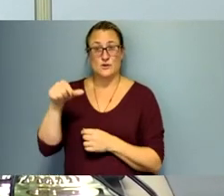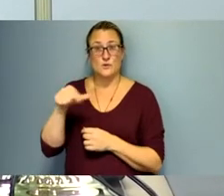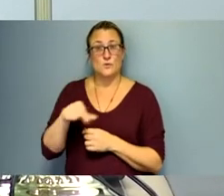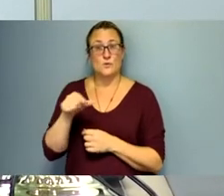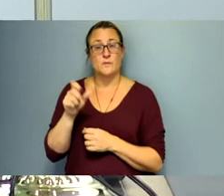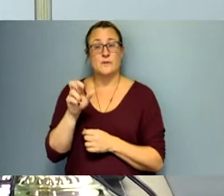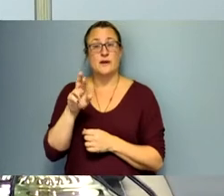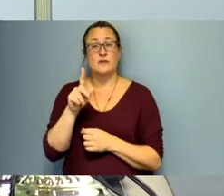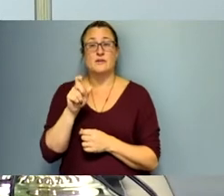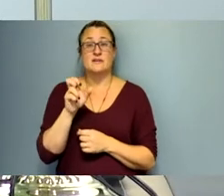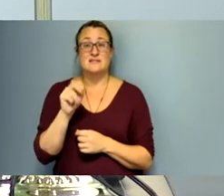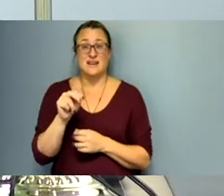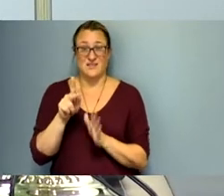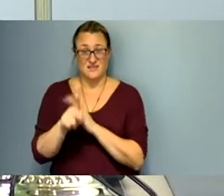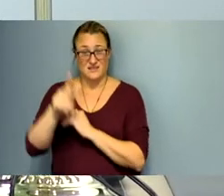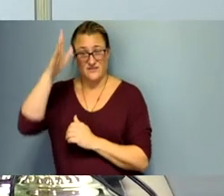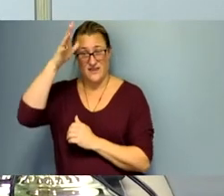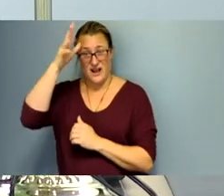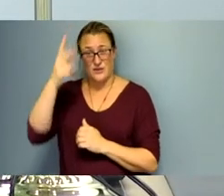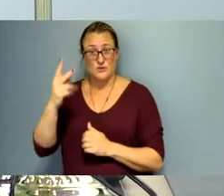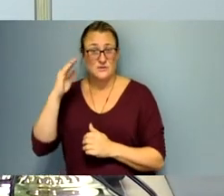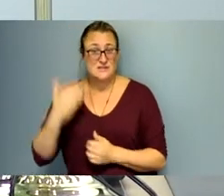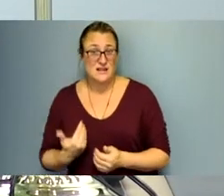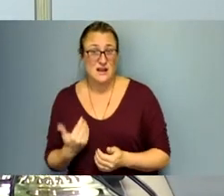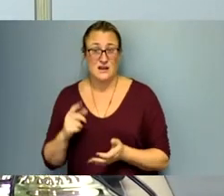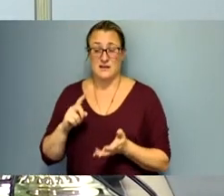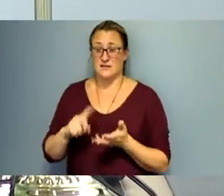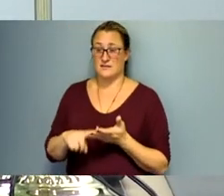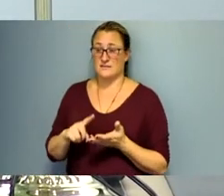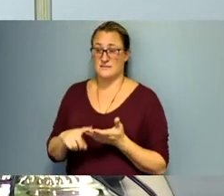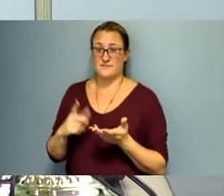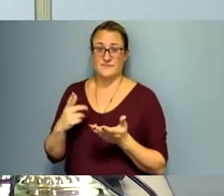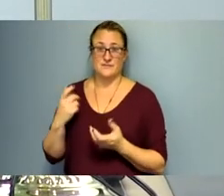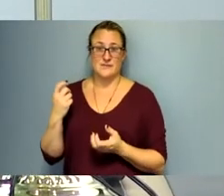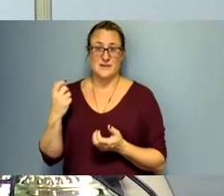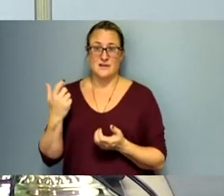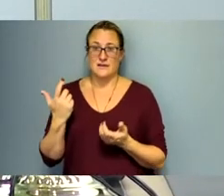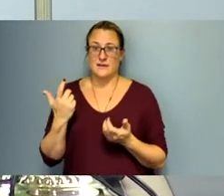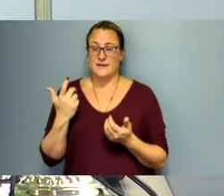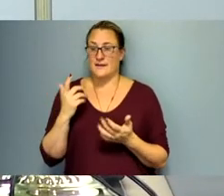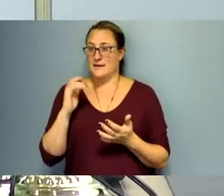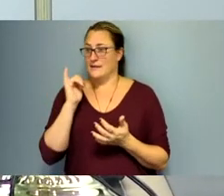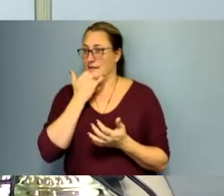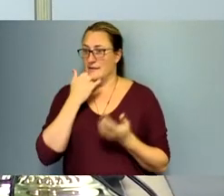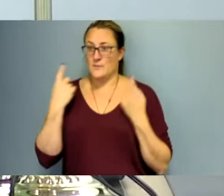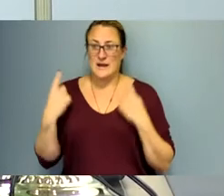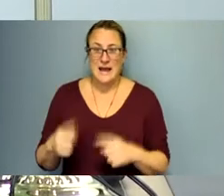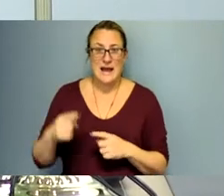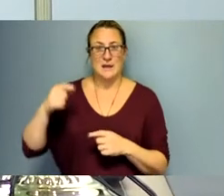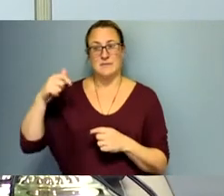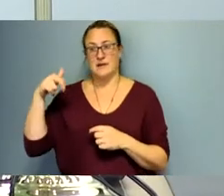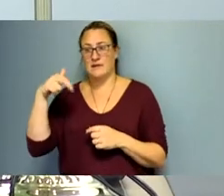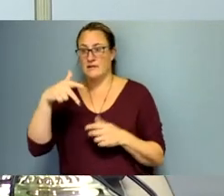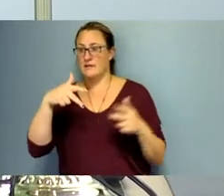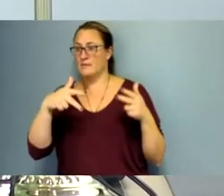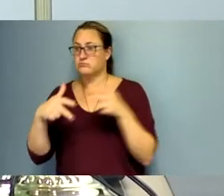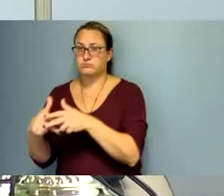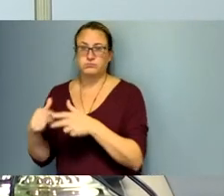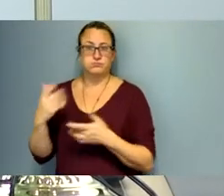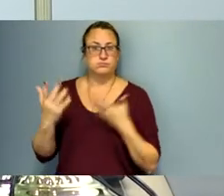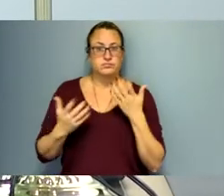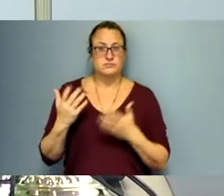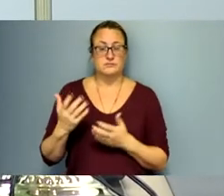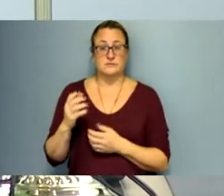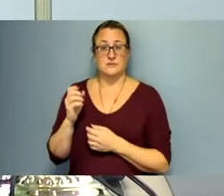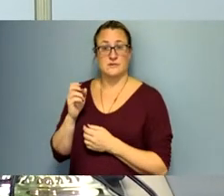um pedestrian accidents in different parts of the county who took people's lives mr marcego's mother passed away